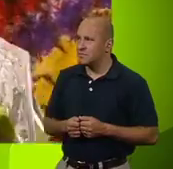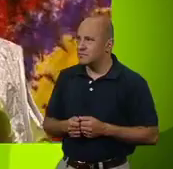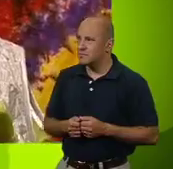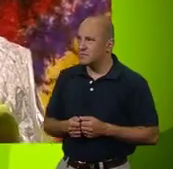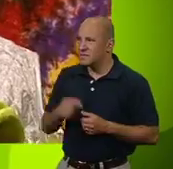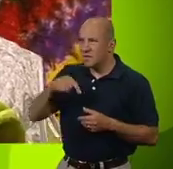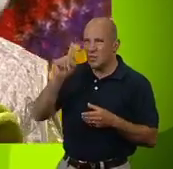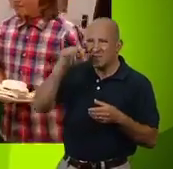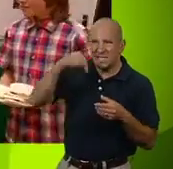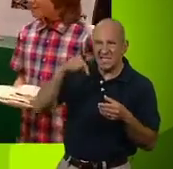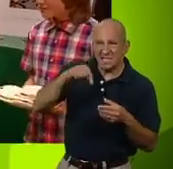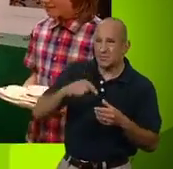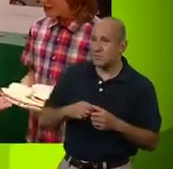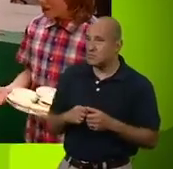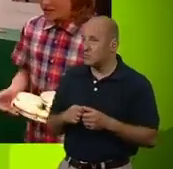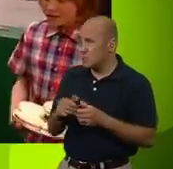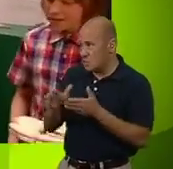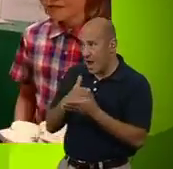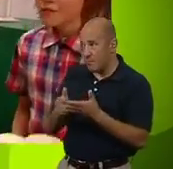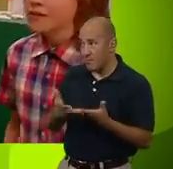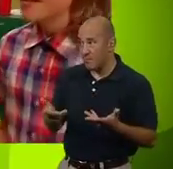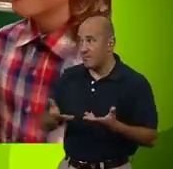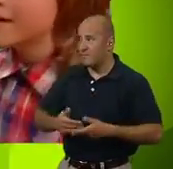What is this food? Jam.